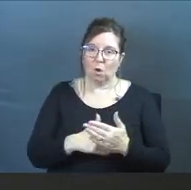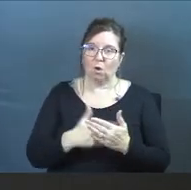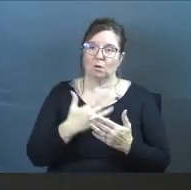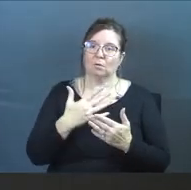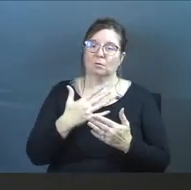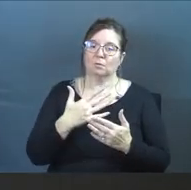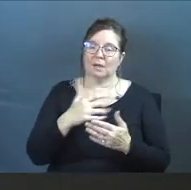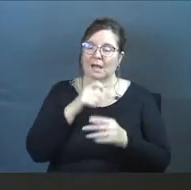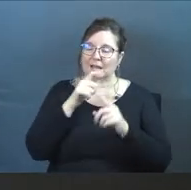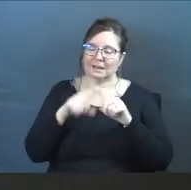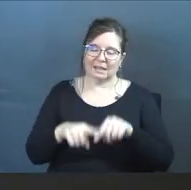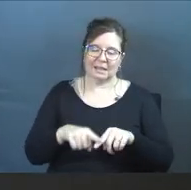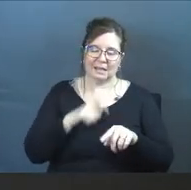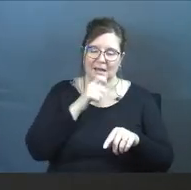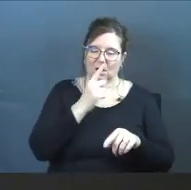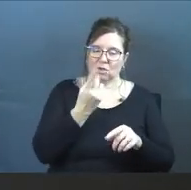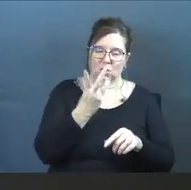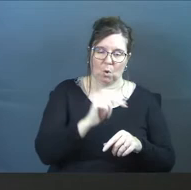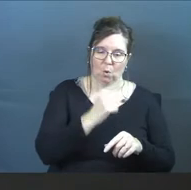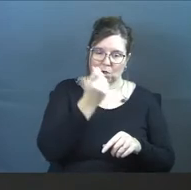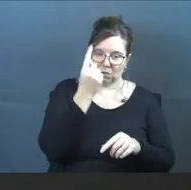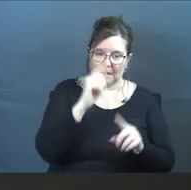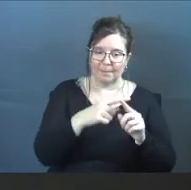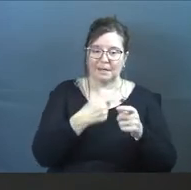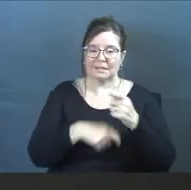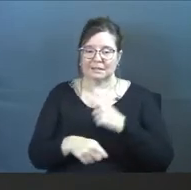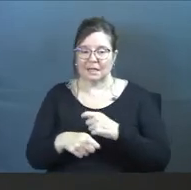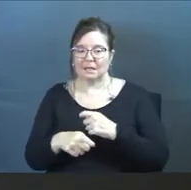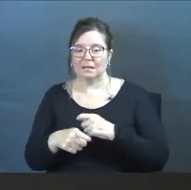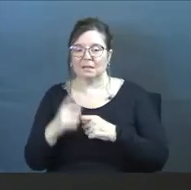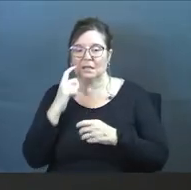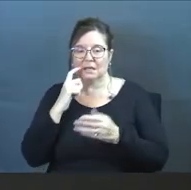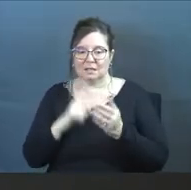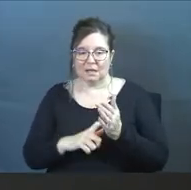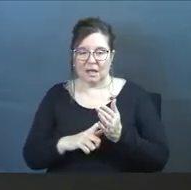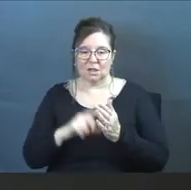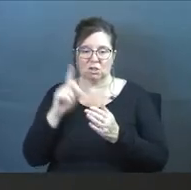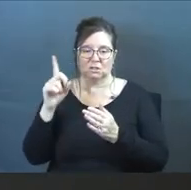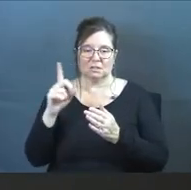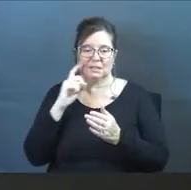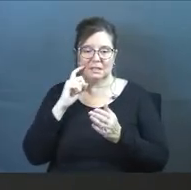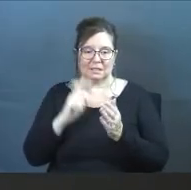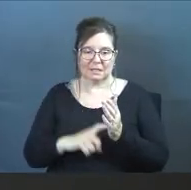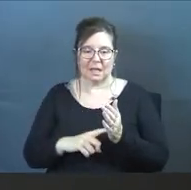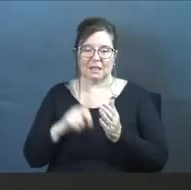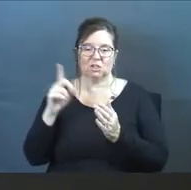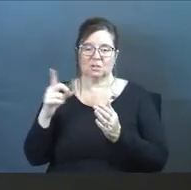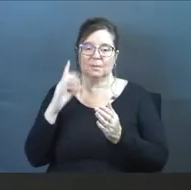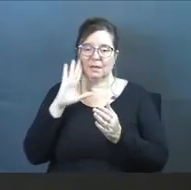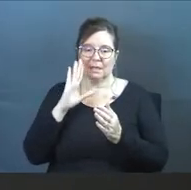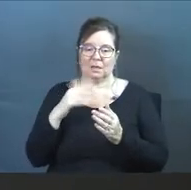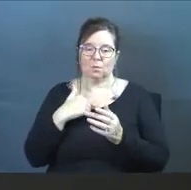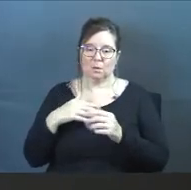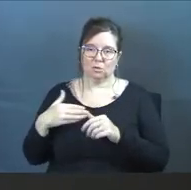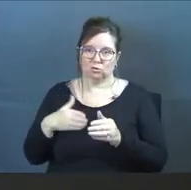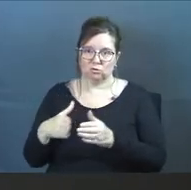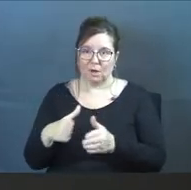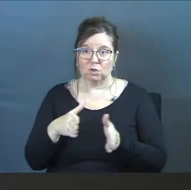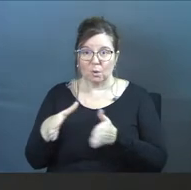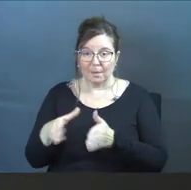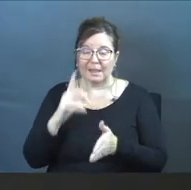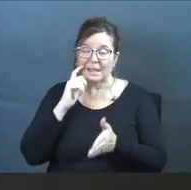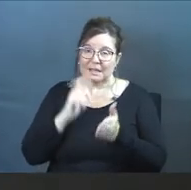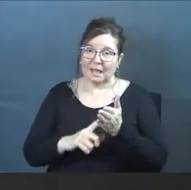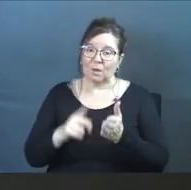trust in the Lord and lean not on your own understanding, but instead acknowledge Him, acknowledge Him, and He shall direct your path.